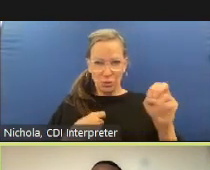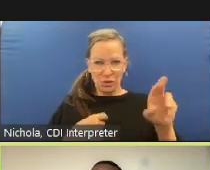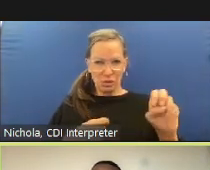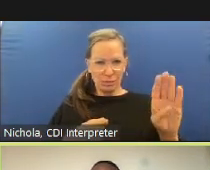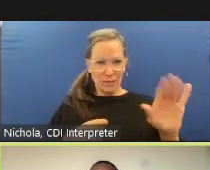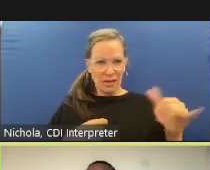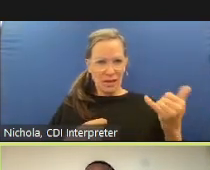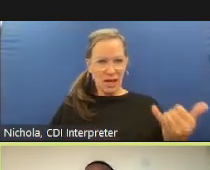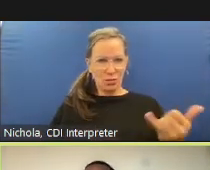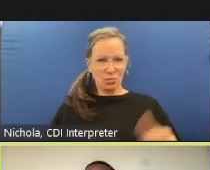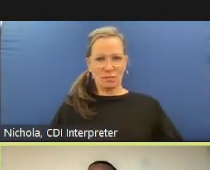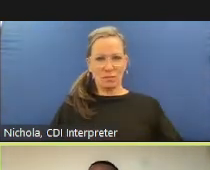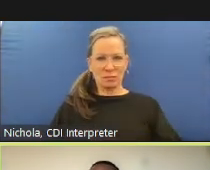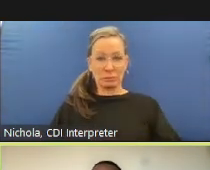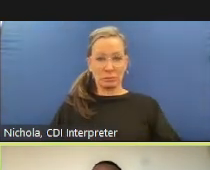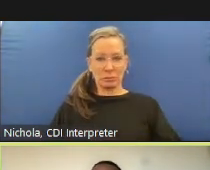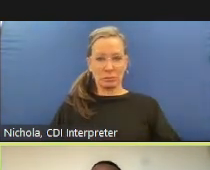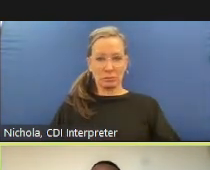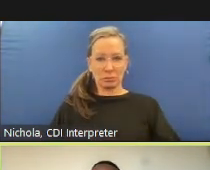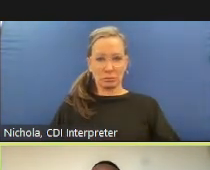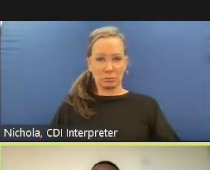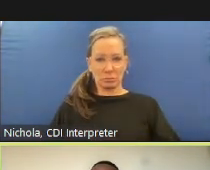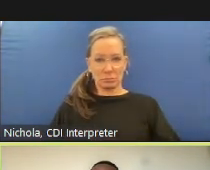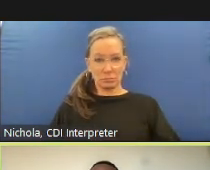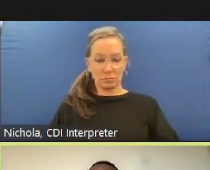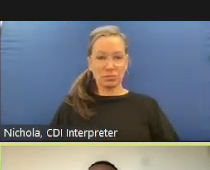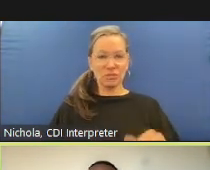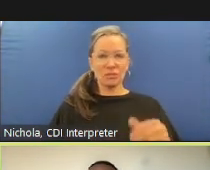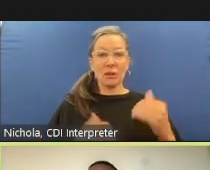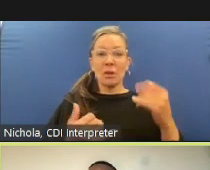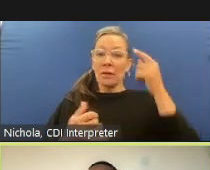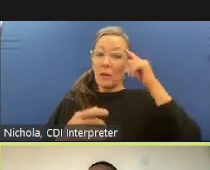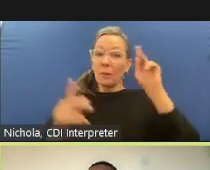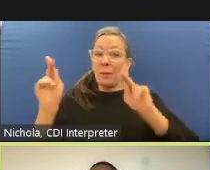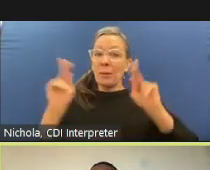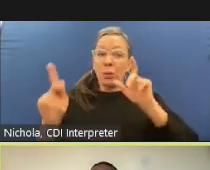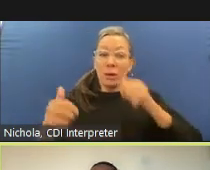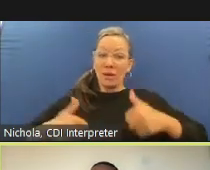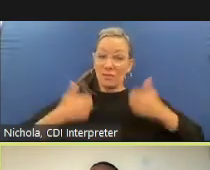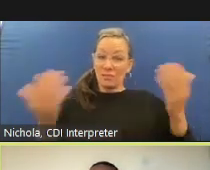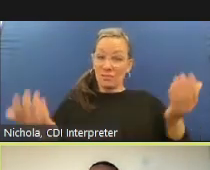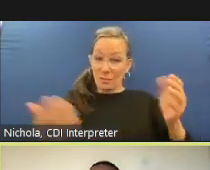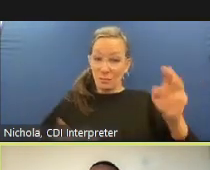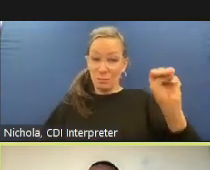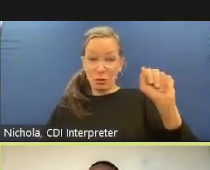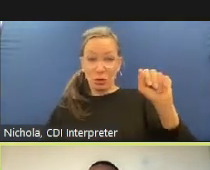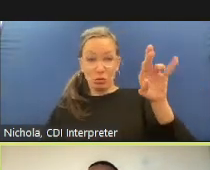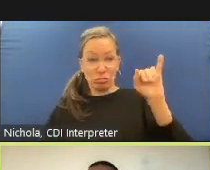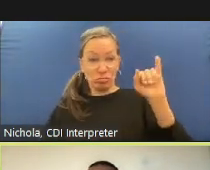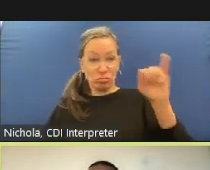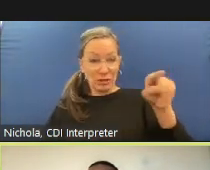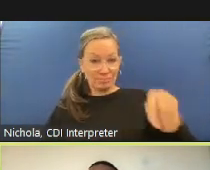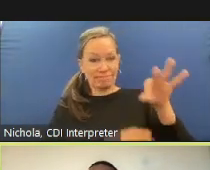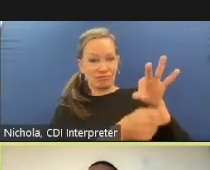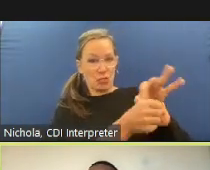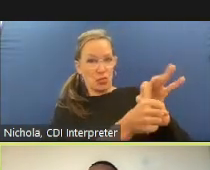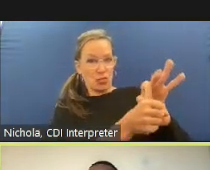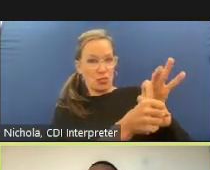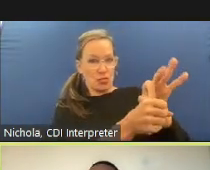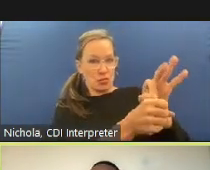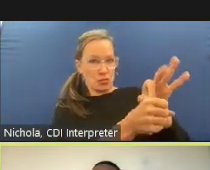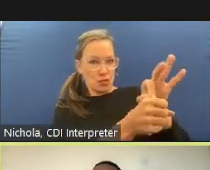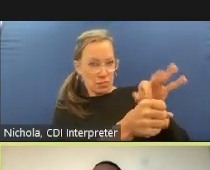supervisors or the residents of the county can vote directly to create civilian oversight of sheriff's departments